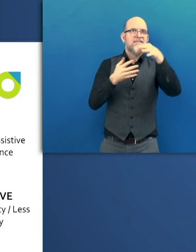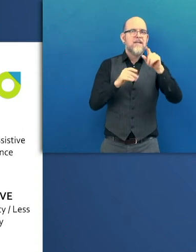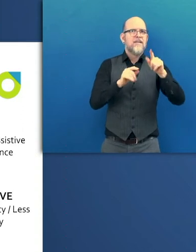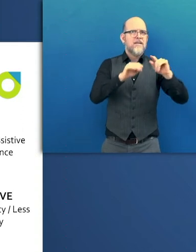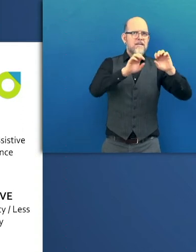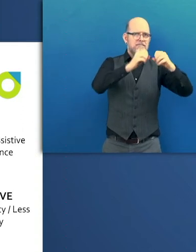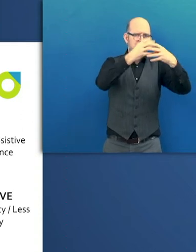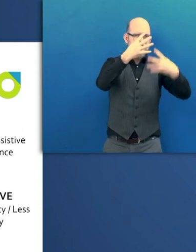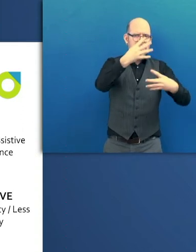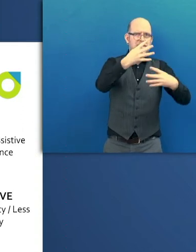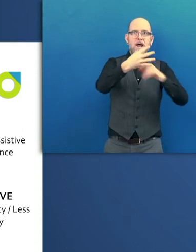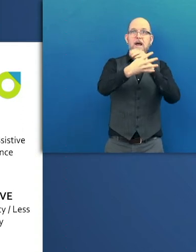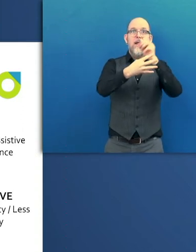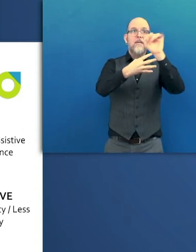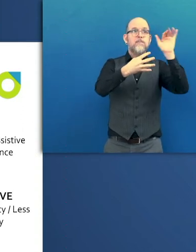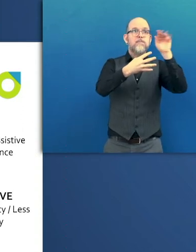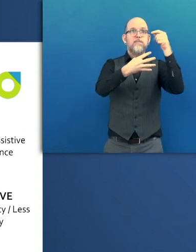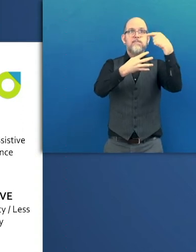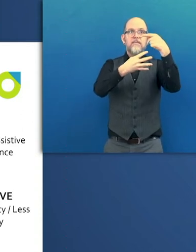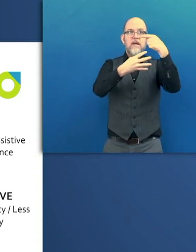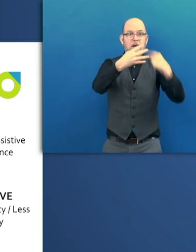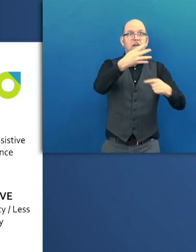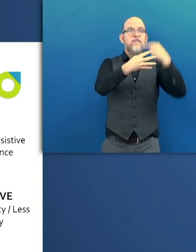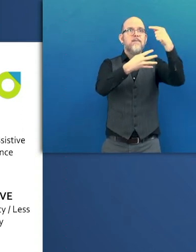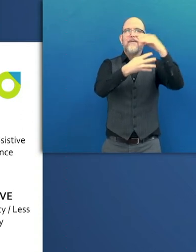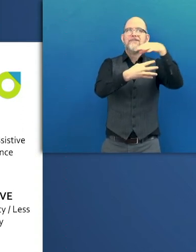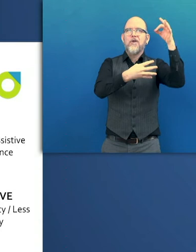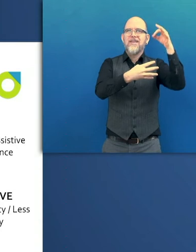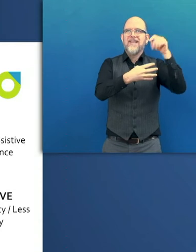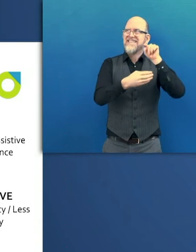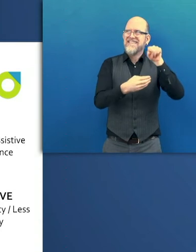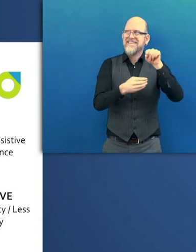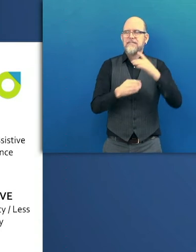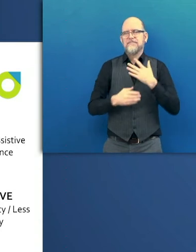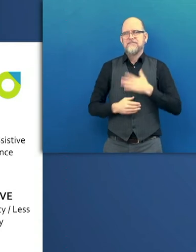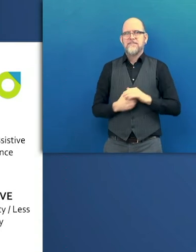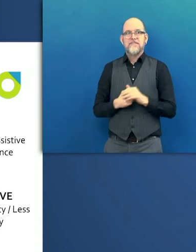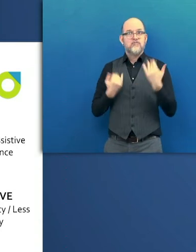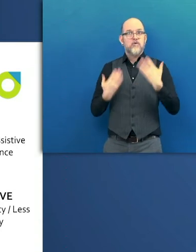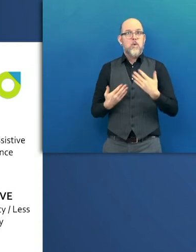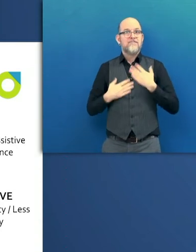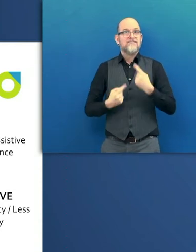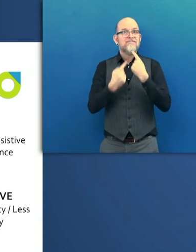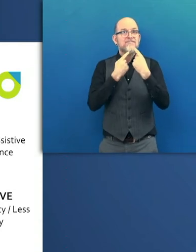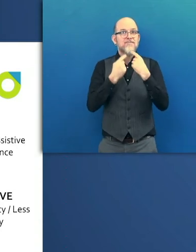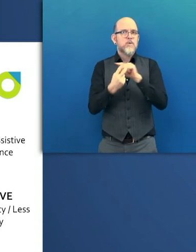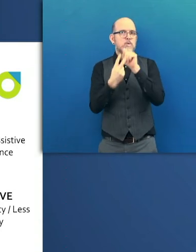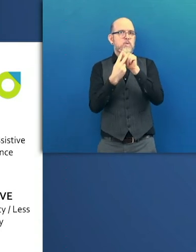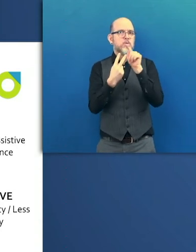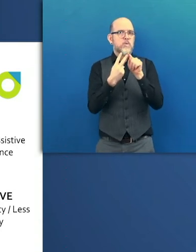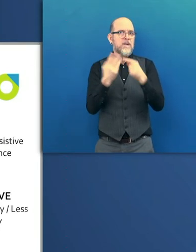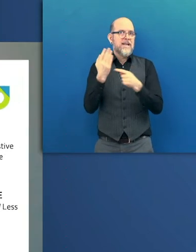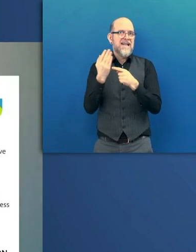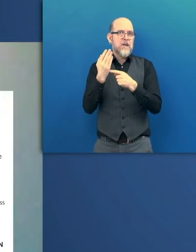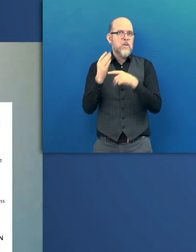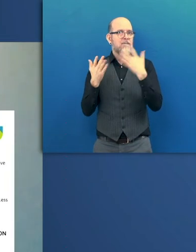discoverability of our content. Now I would like to talk about the two technologies that we use to bring